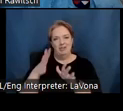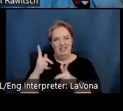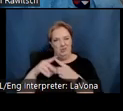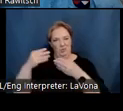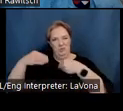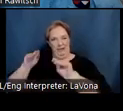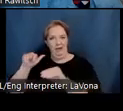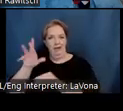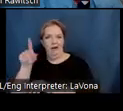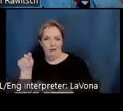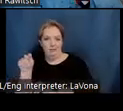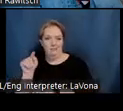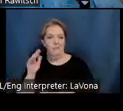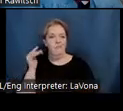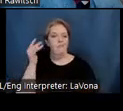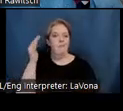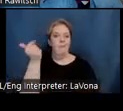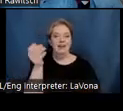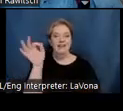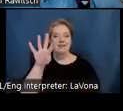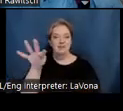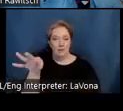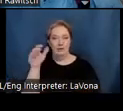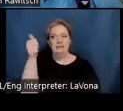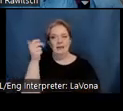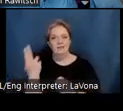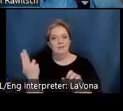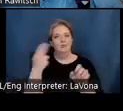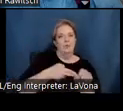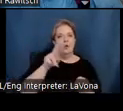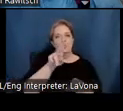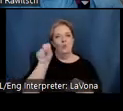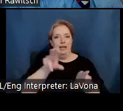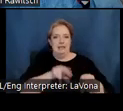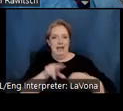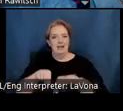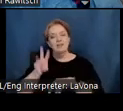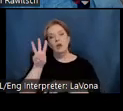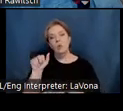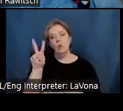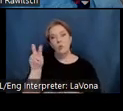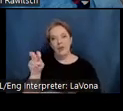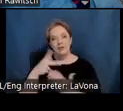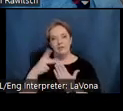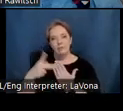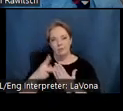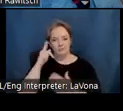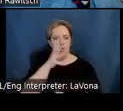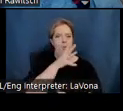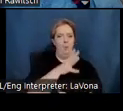Then in 1944, Alfreda joined the U.S. Navy's WAVE program for women volunteers,